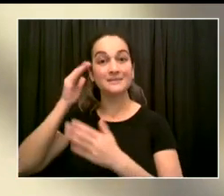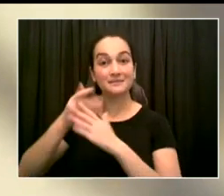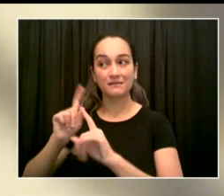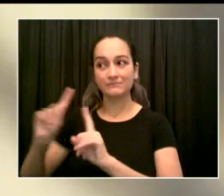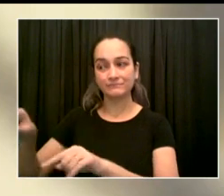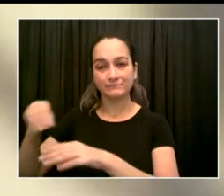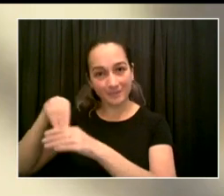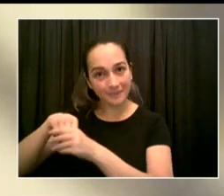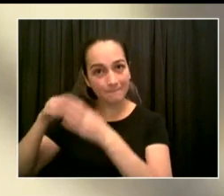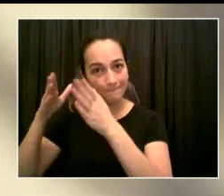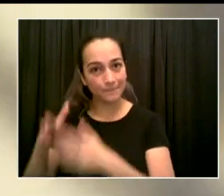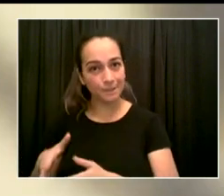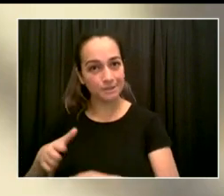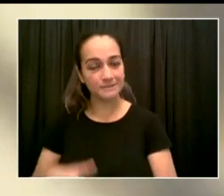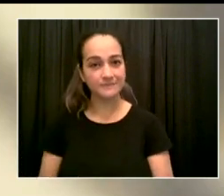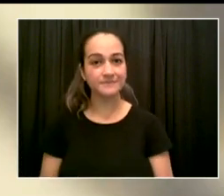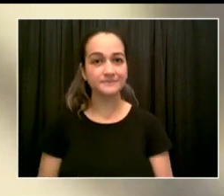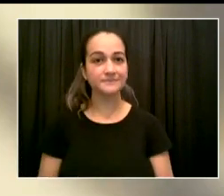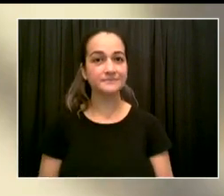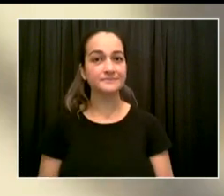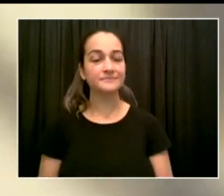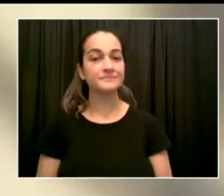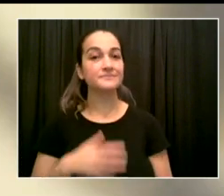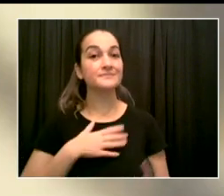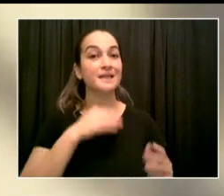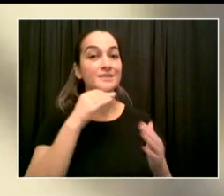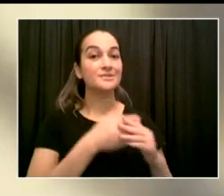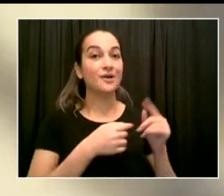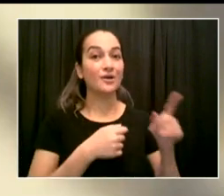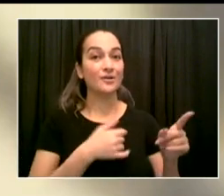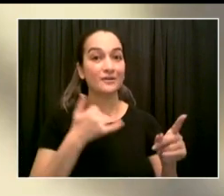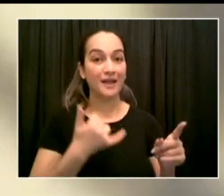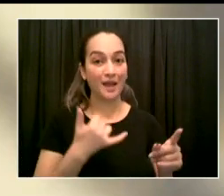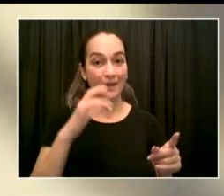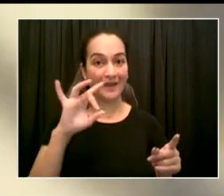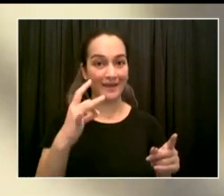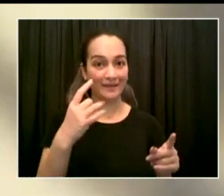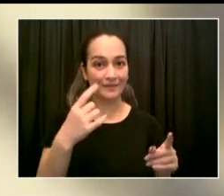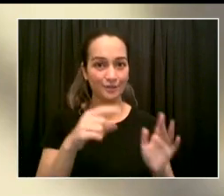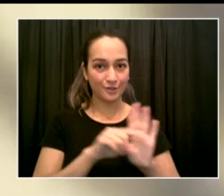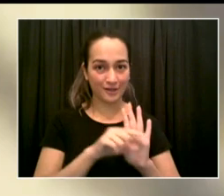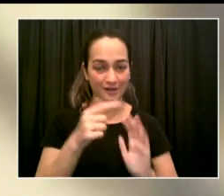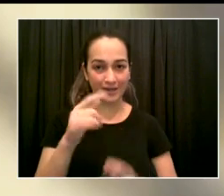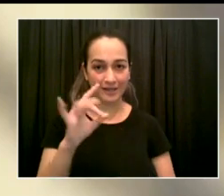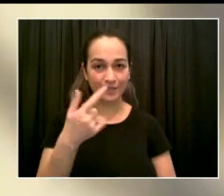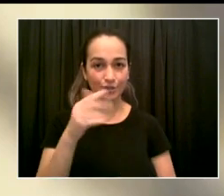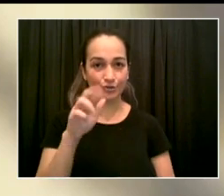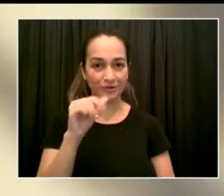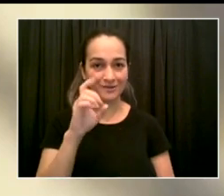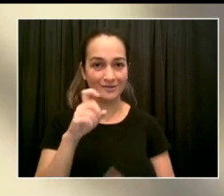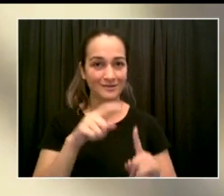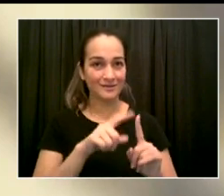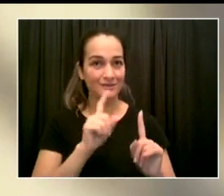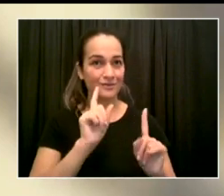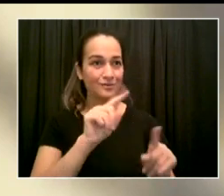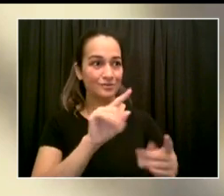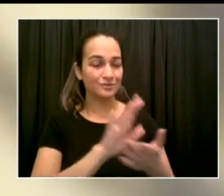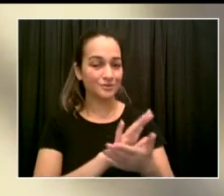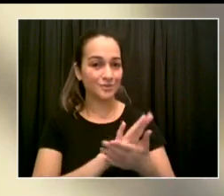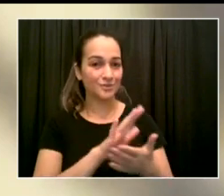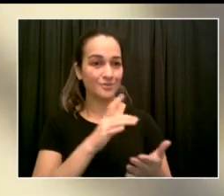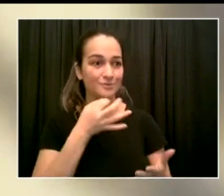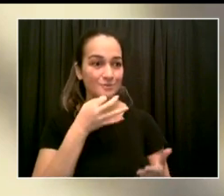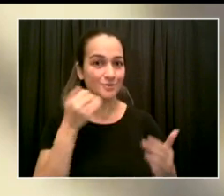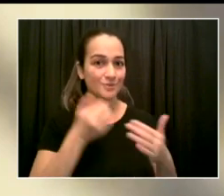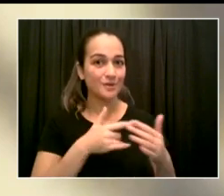and I'm excited for her to reconnect and re-socialize with her friends and teachers. And I can't wait for Jeffrey, who's going into